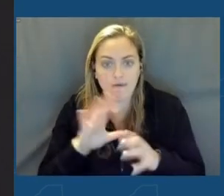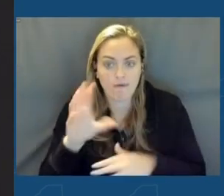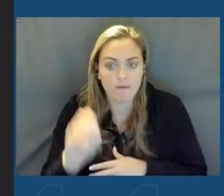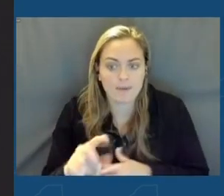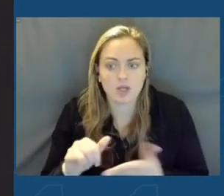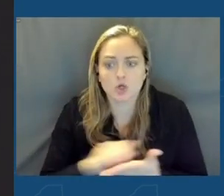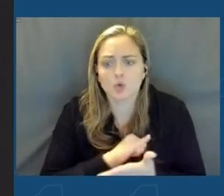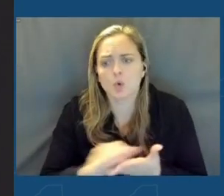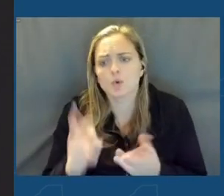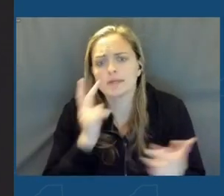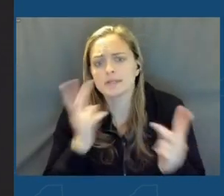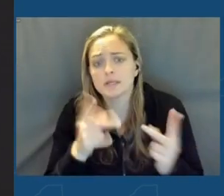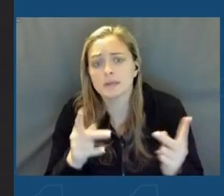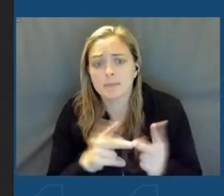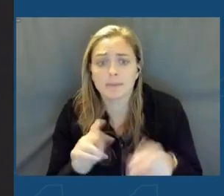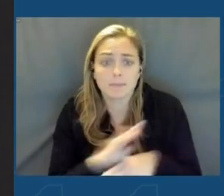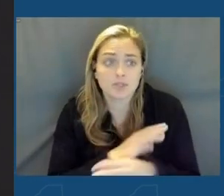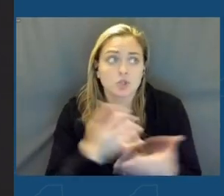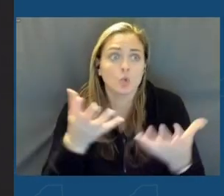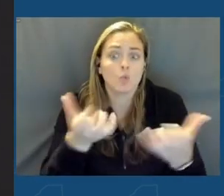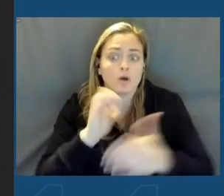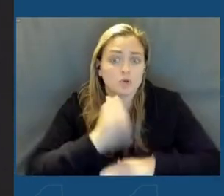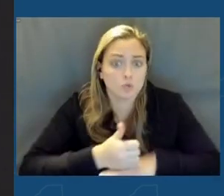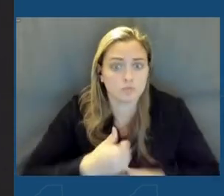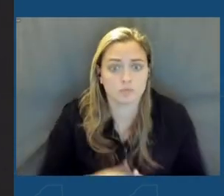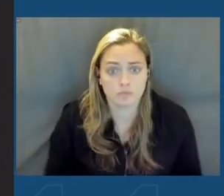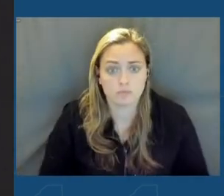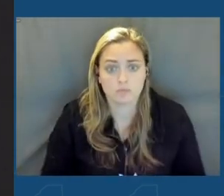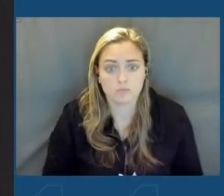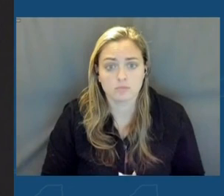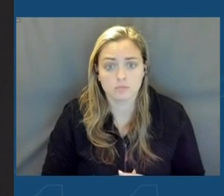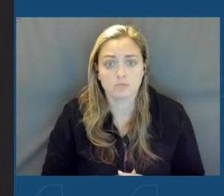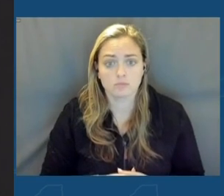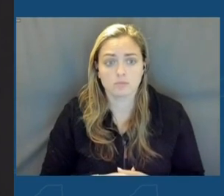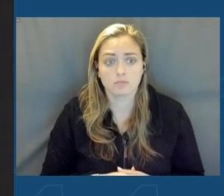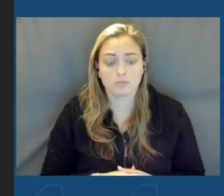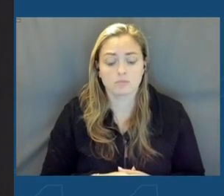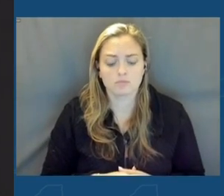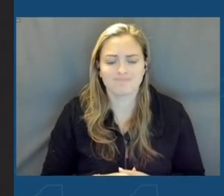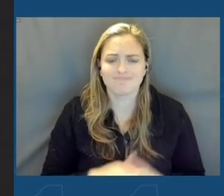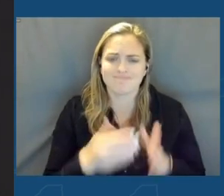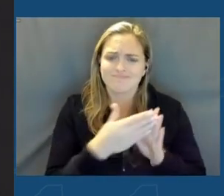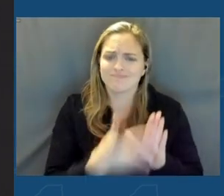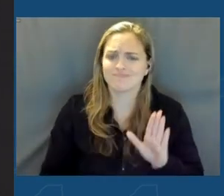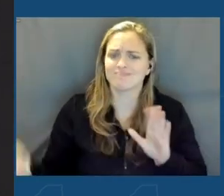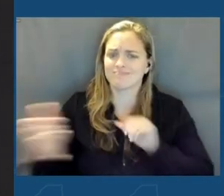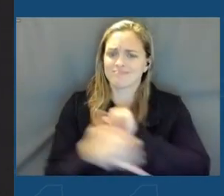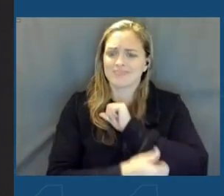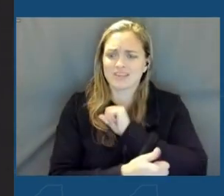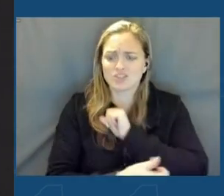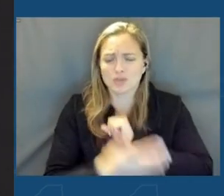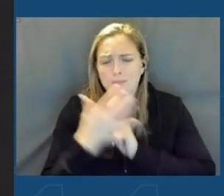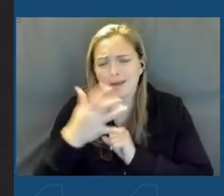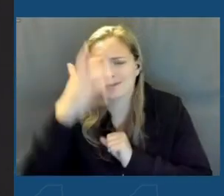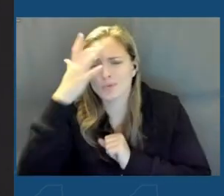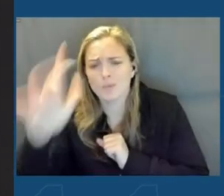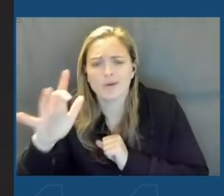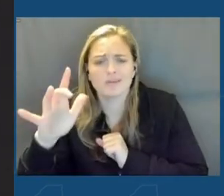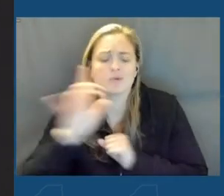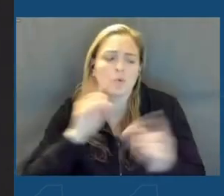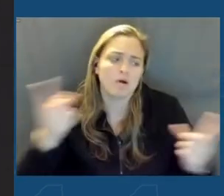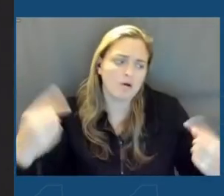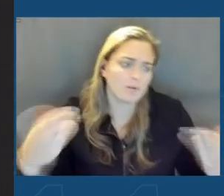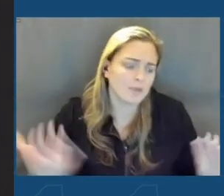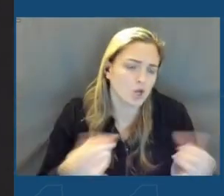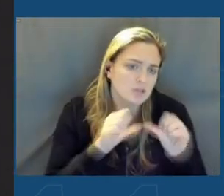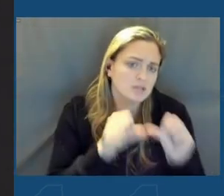is being seen as the place businesses want to be. And from across the nation, the best and brightest minds will continue to come here. But there's